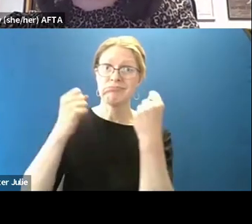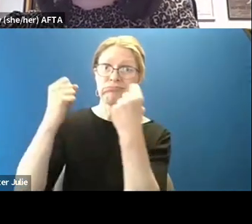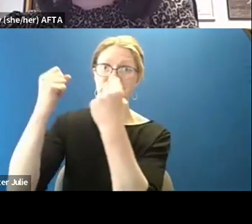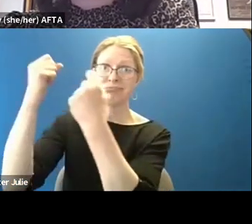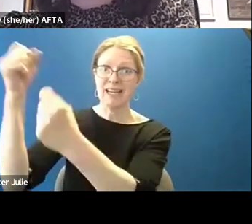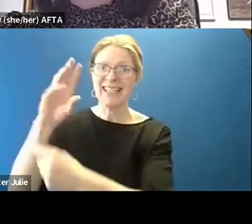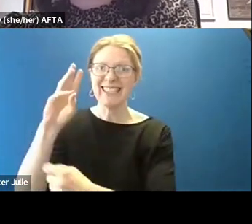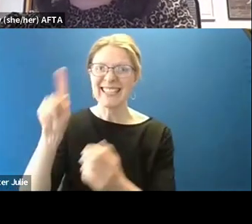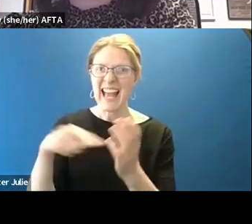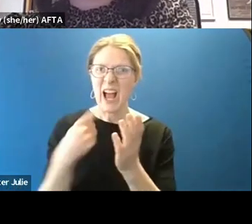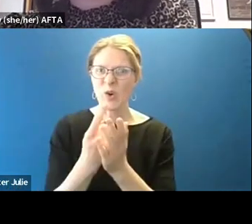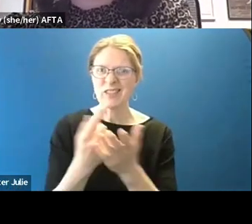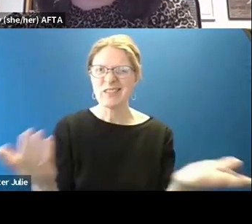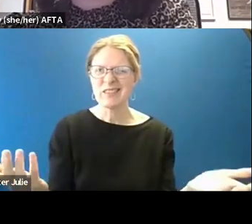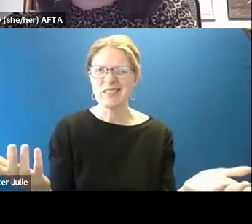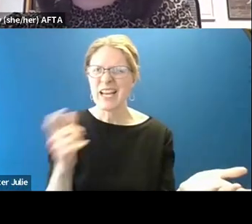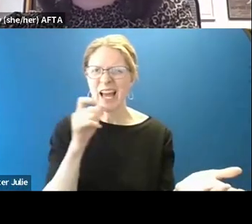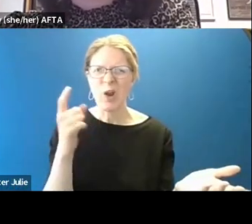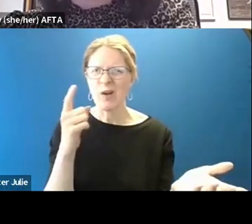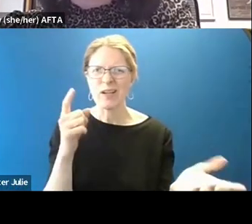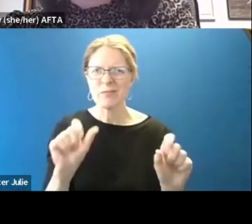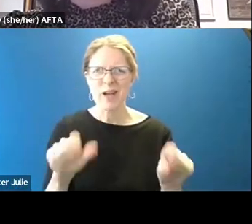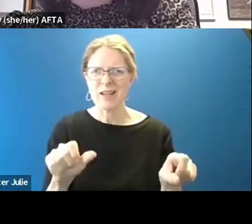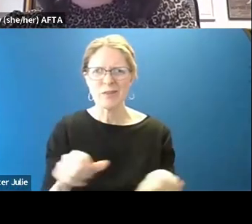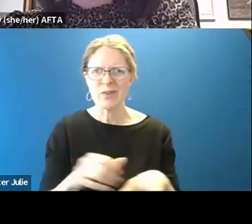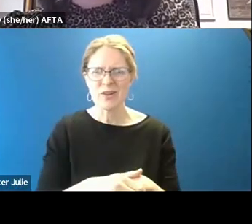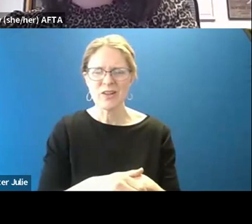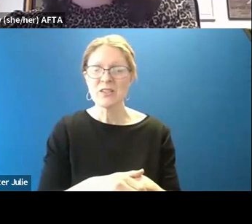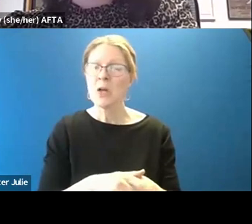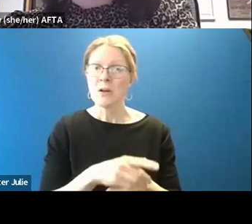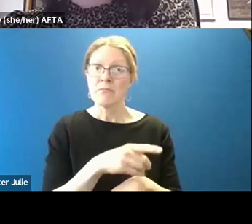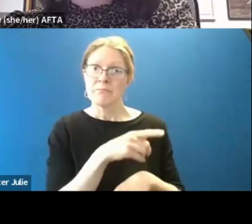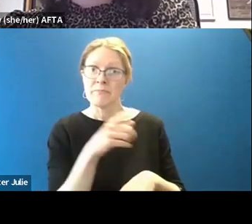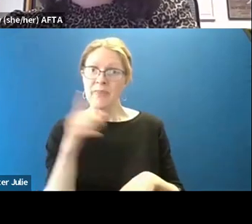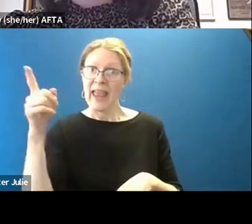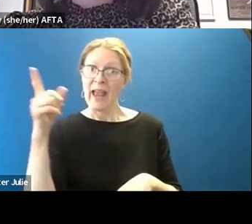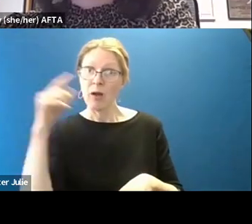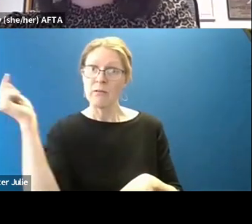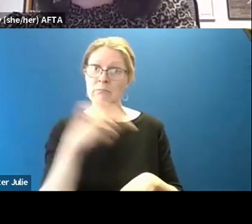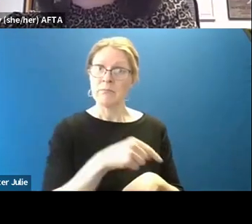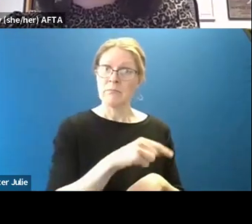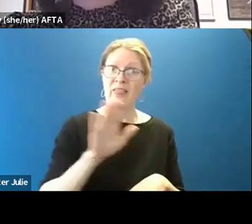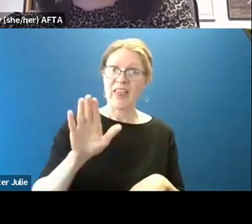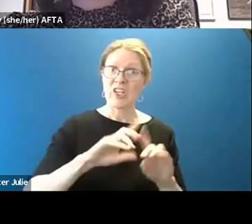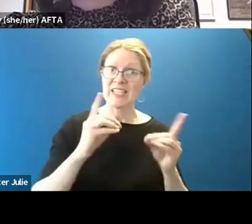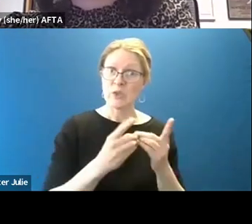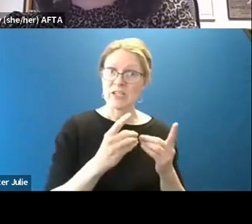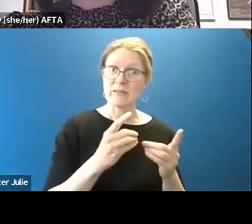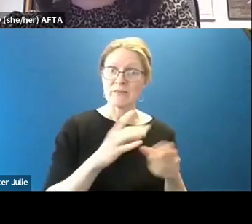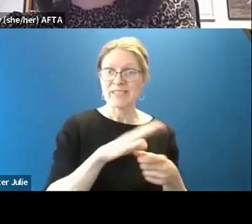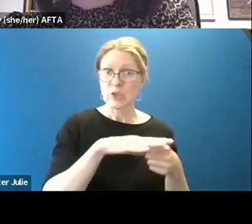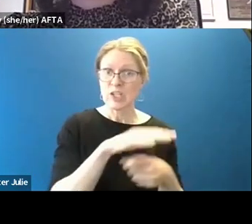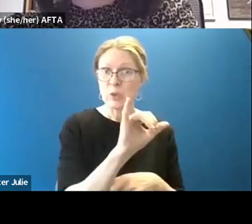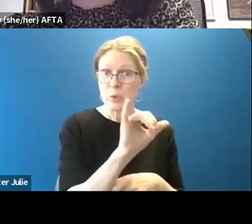And that's not always possible. So they're also in their district. Right. So figure out the rhythm. When are they in their district?